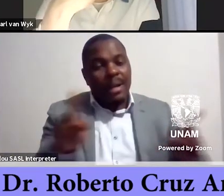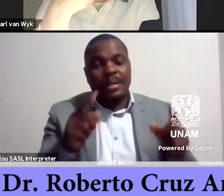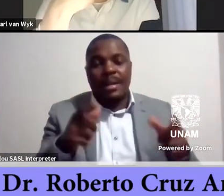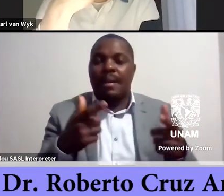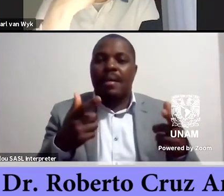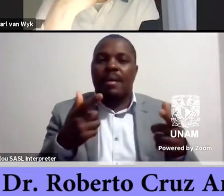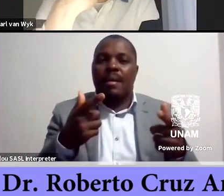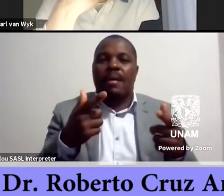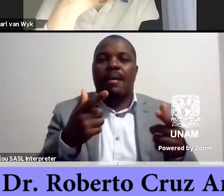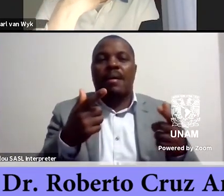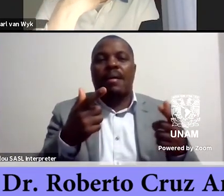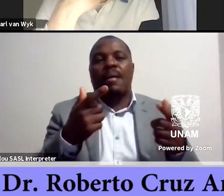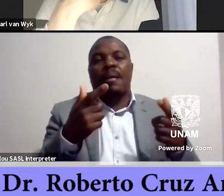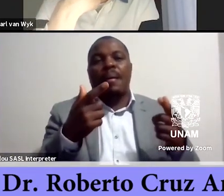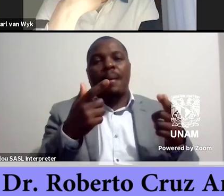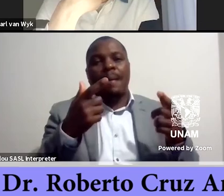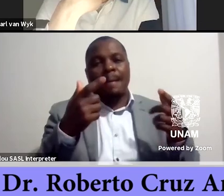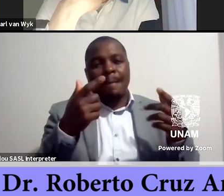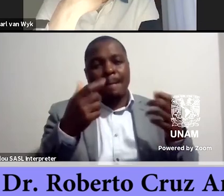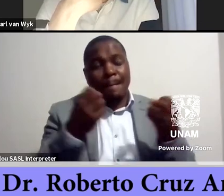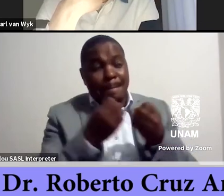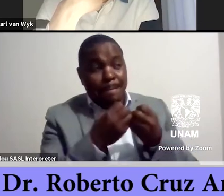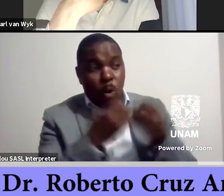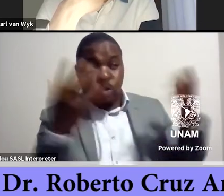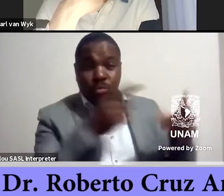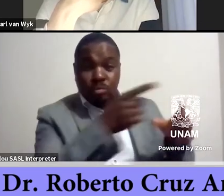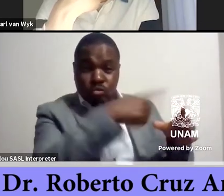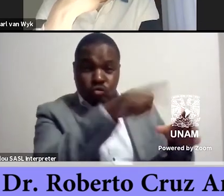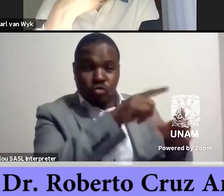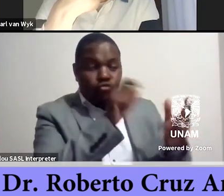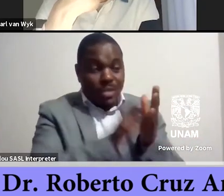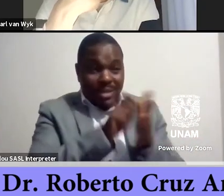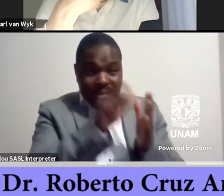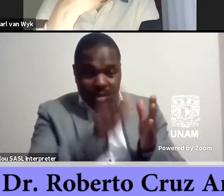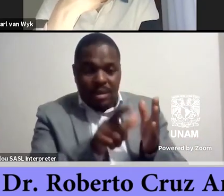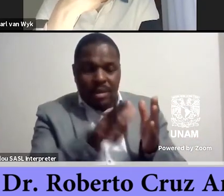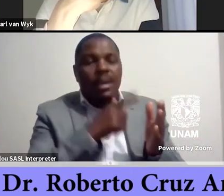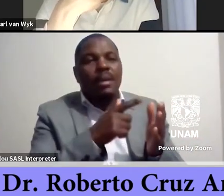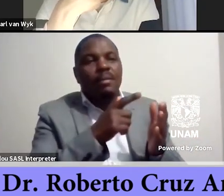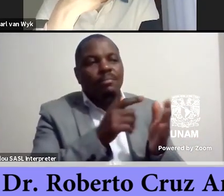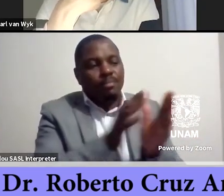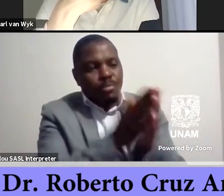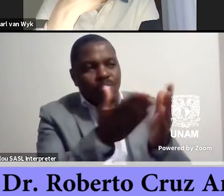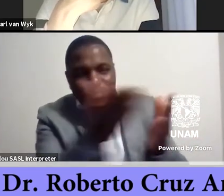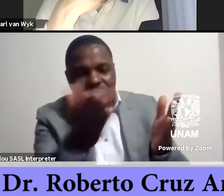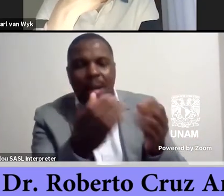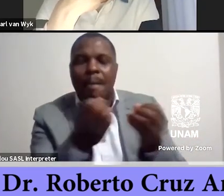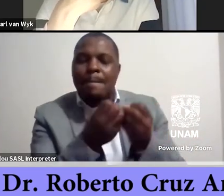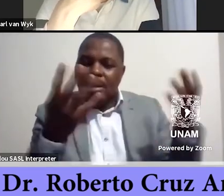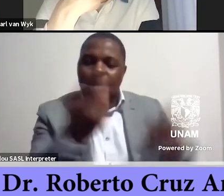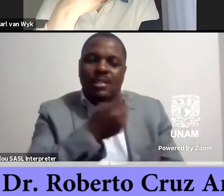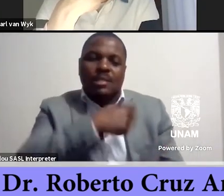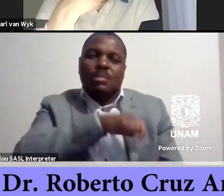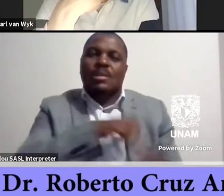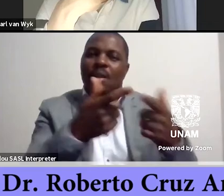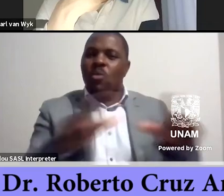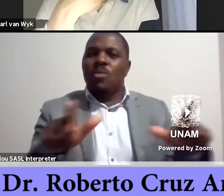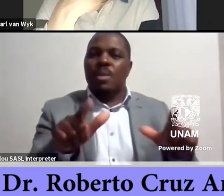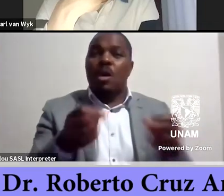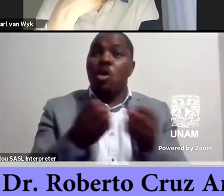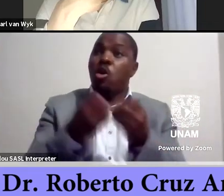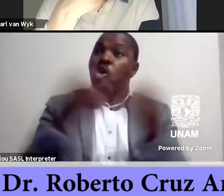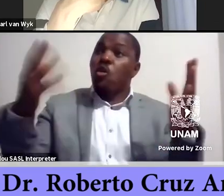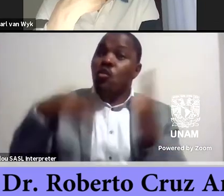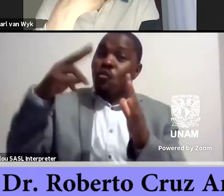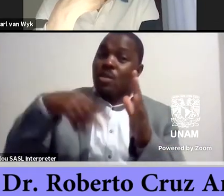most of the readers are in spanish language of course there are a lot of readers in uh the